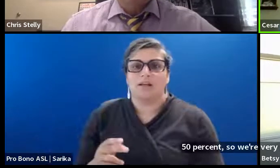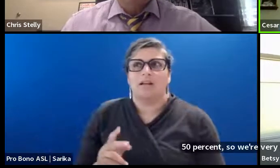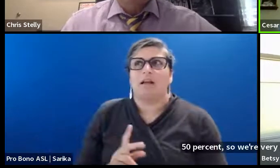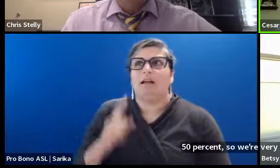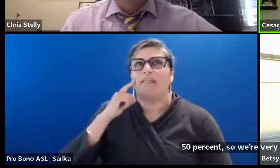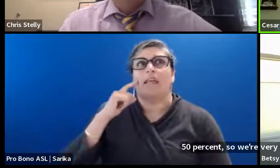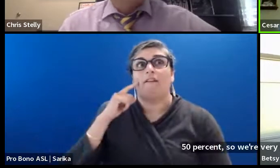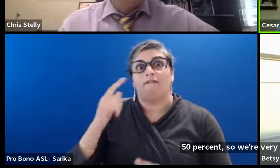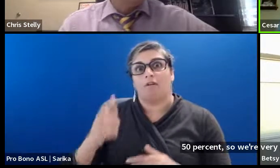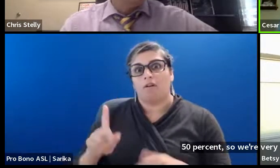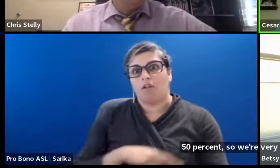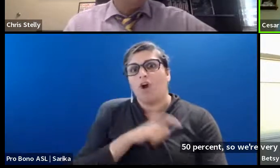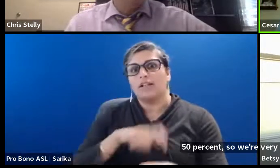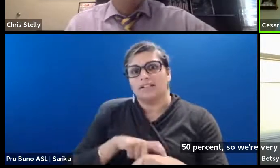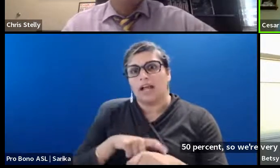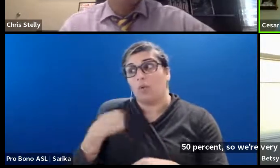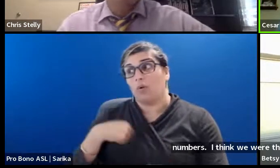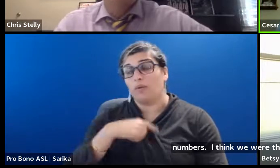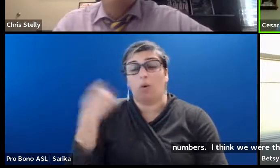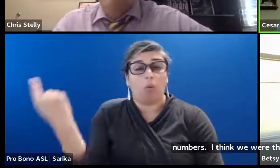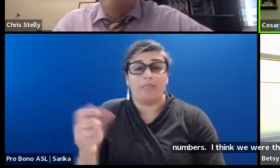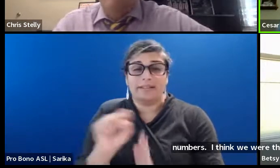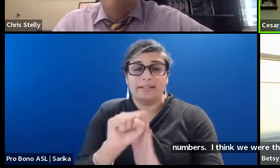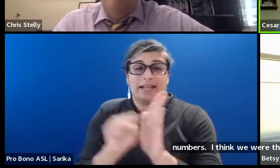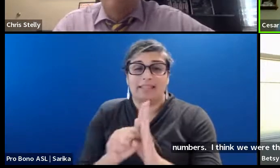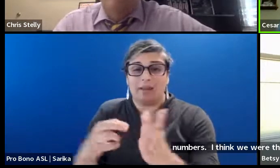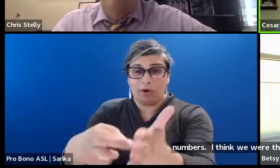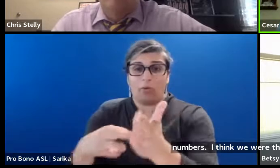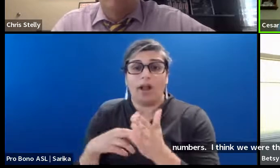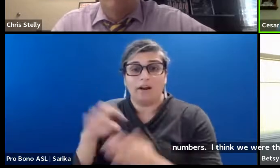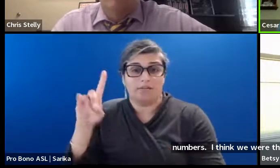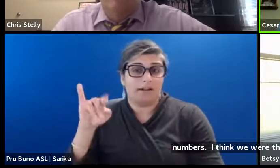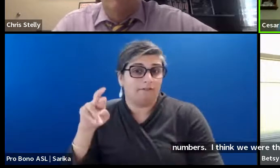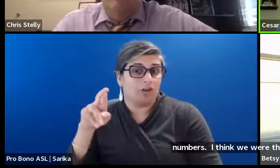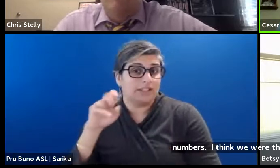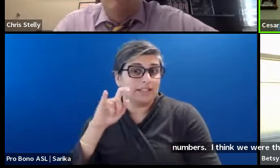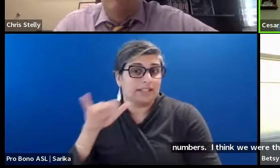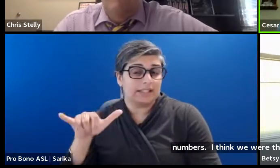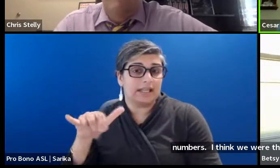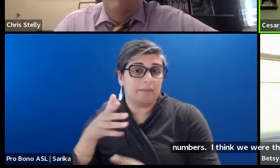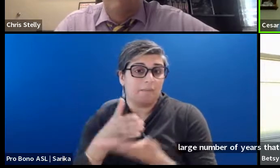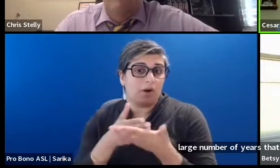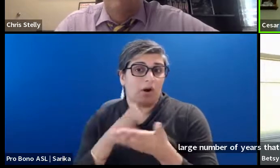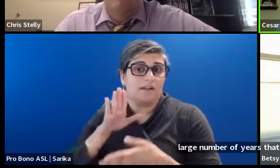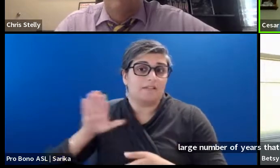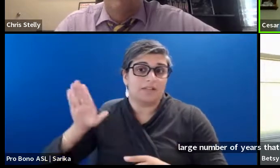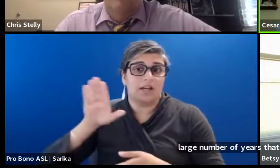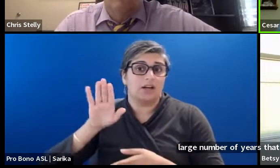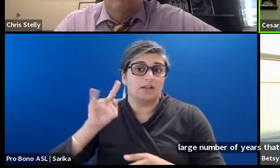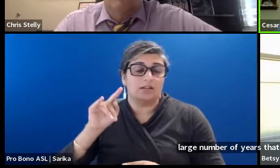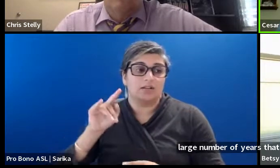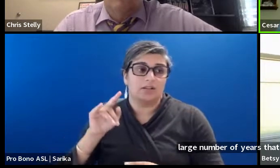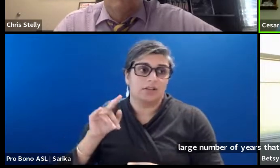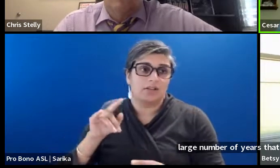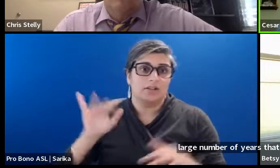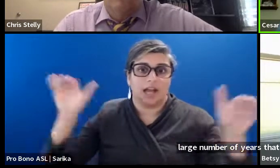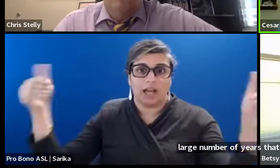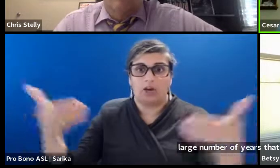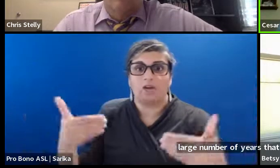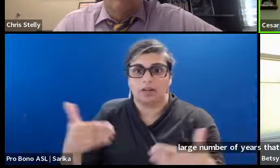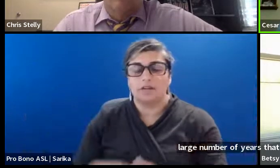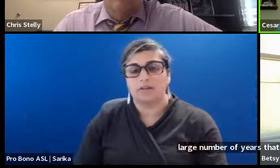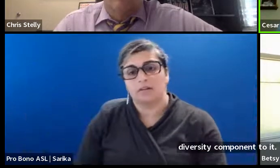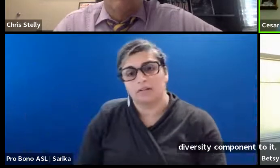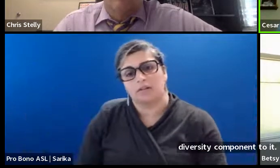a large number of years that, that, that had any sort of diversity, uh, component to it. And so, you know, we're very proud of the,